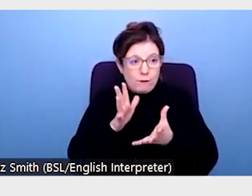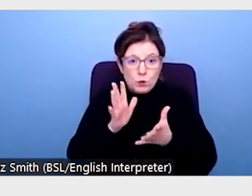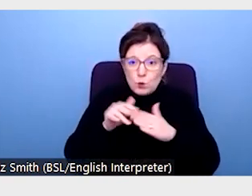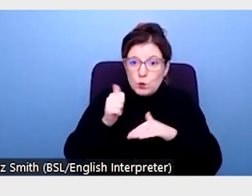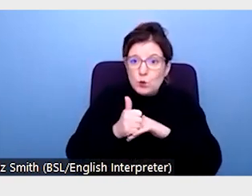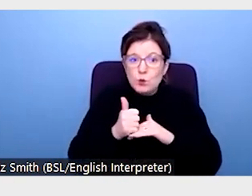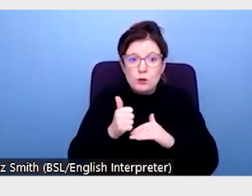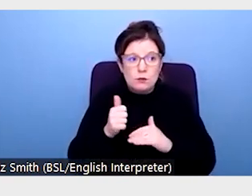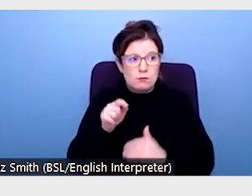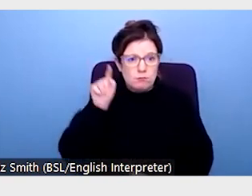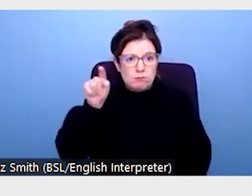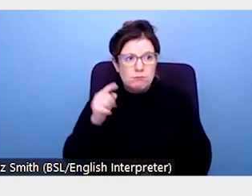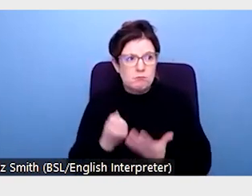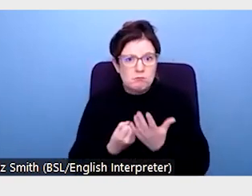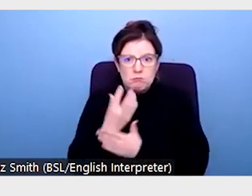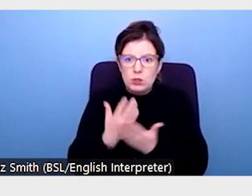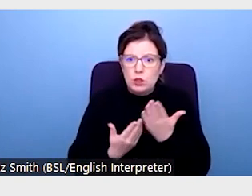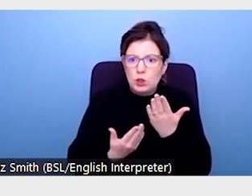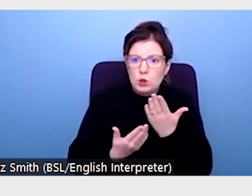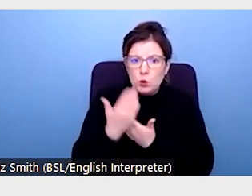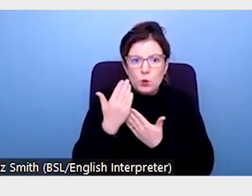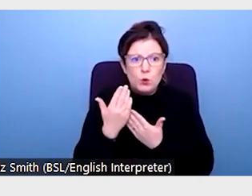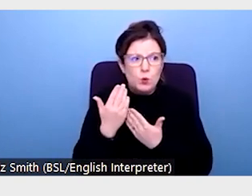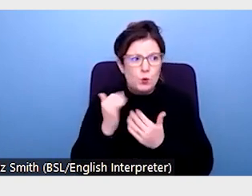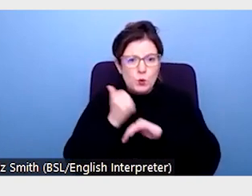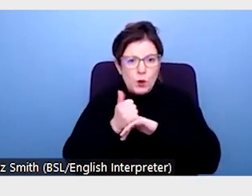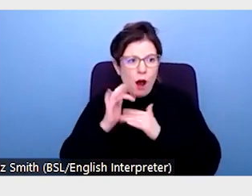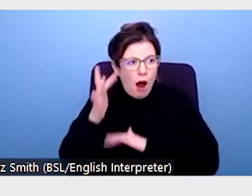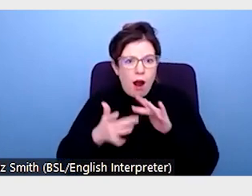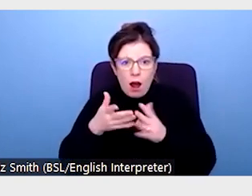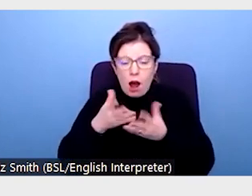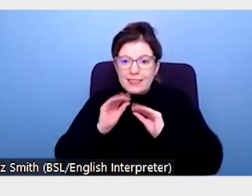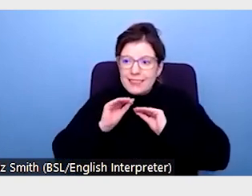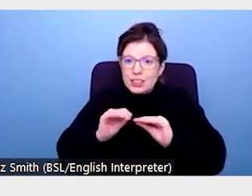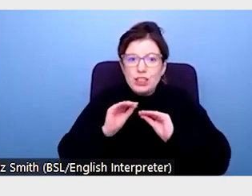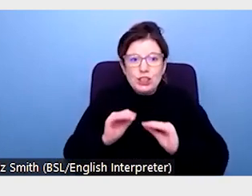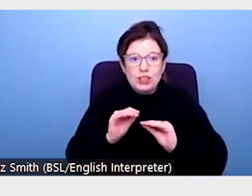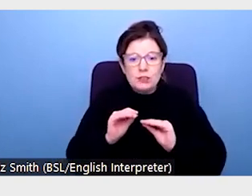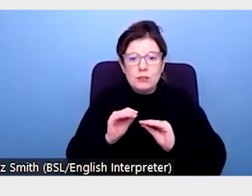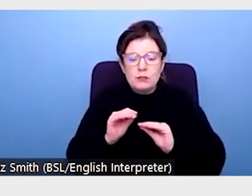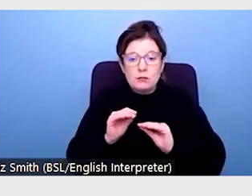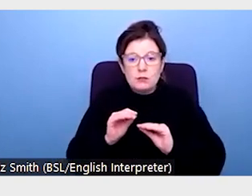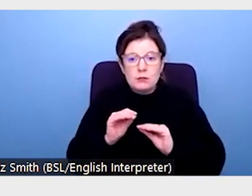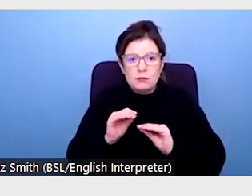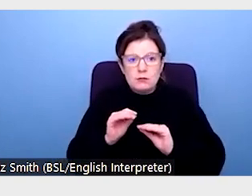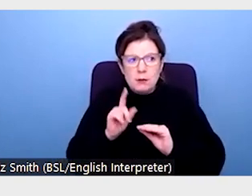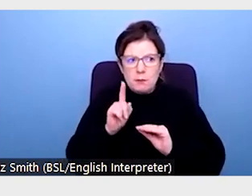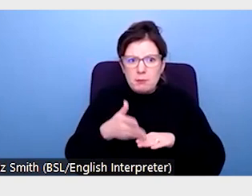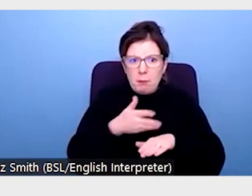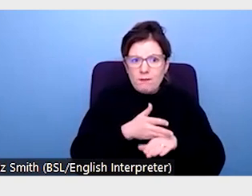encouraged them to develop capacities such as online learning, which might otherwise have taken a decade.